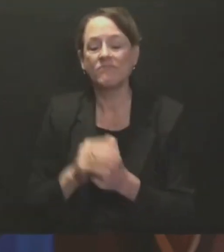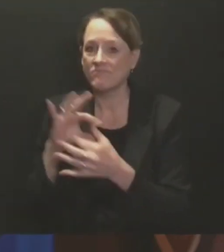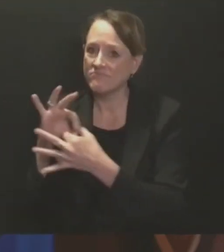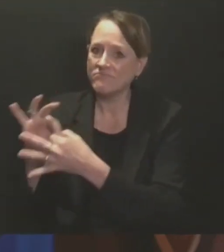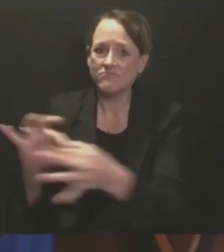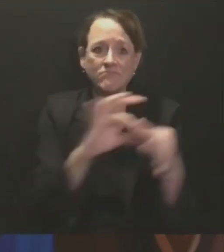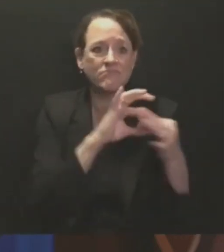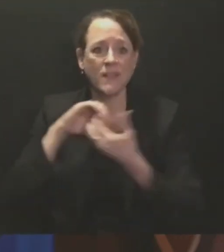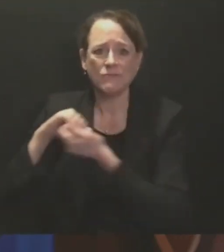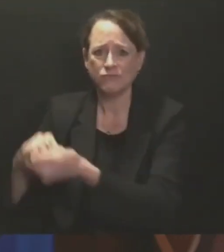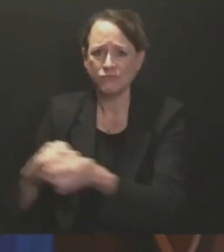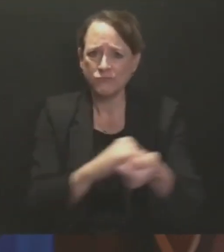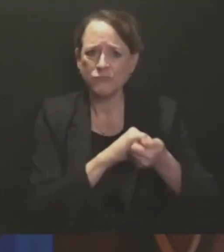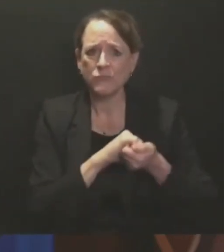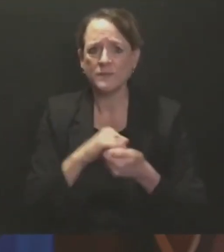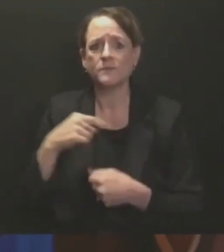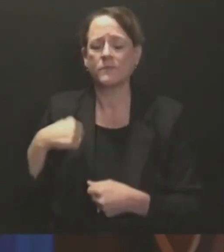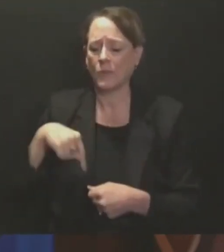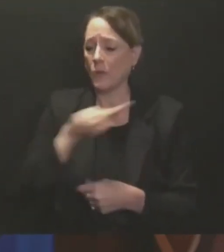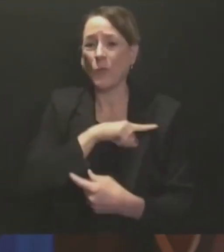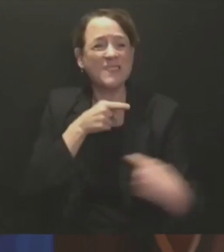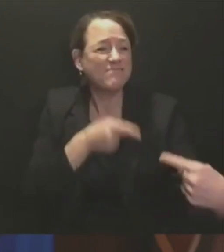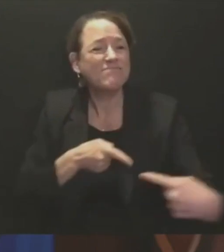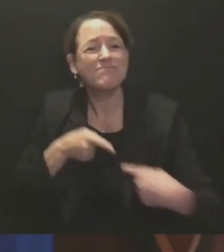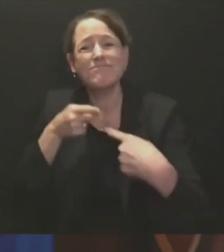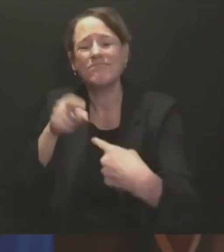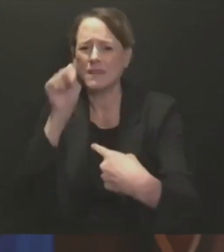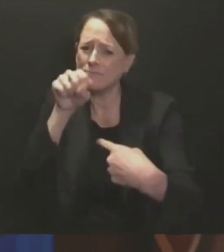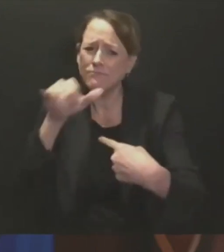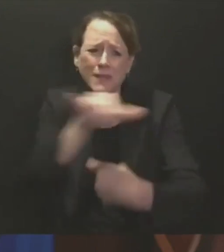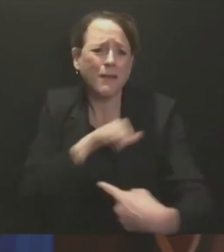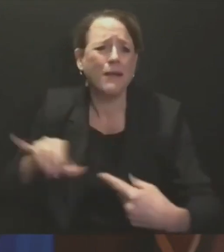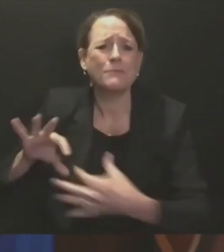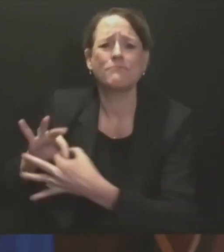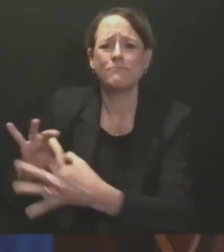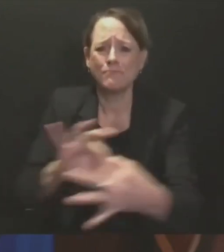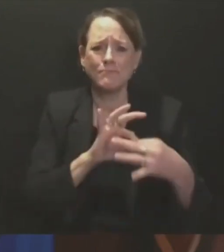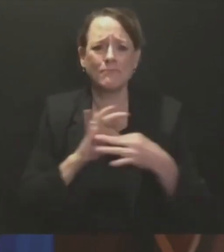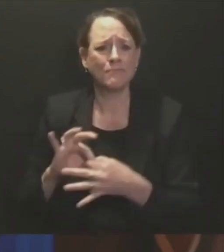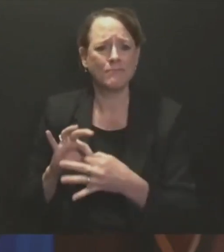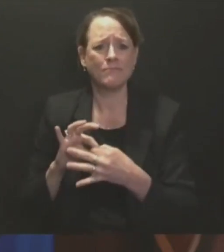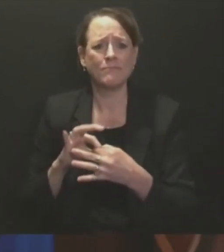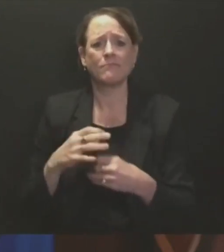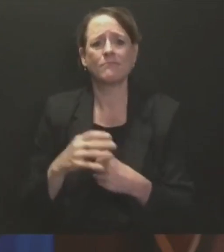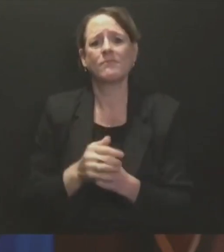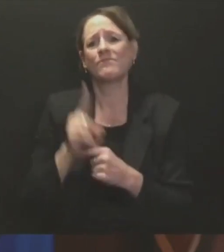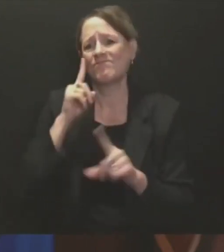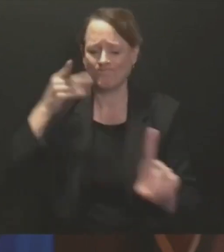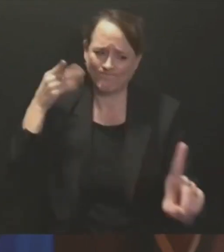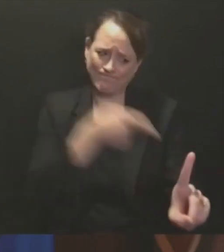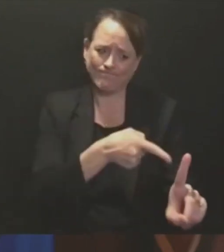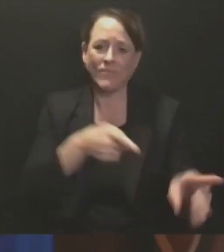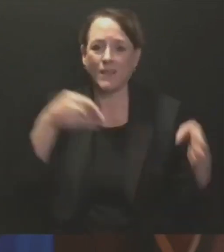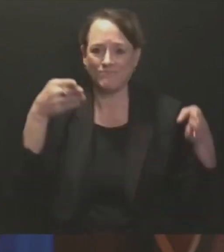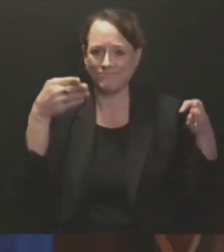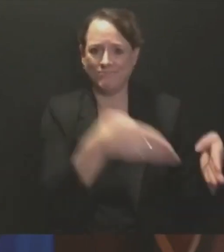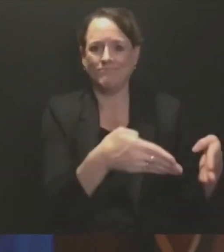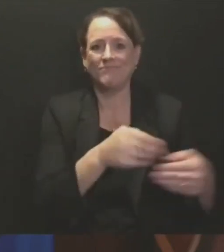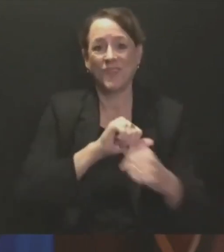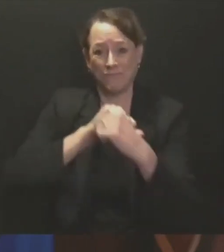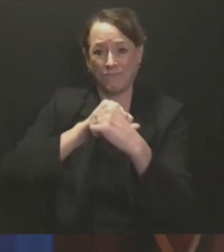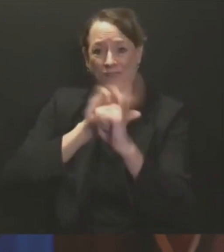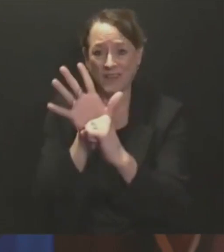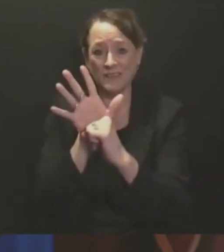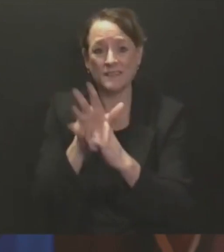undivided attention to the COVID-19 pandemic. We must start fighting this virus together, and we must